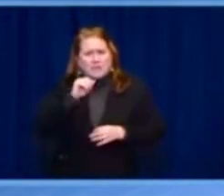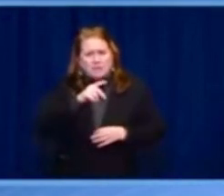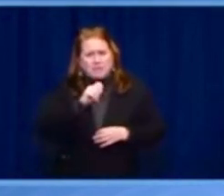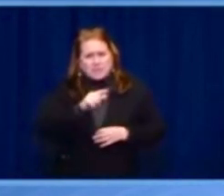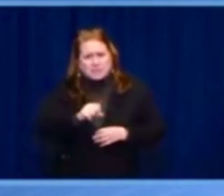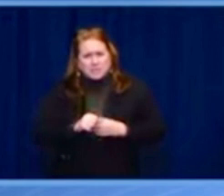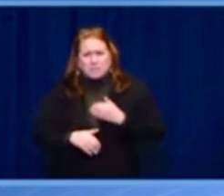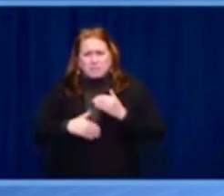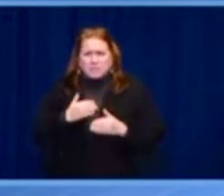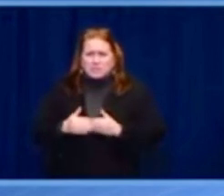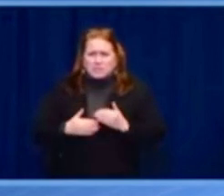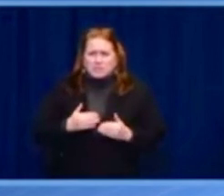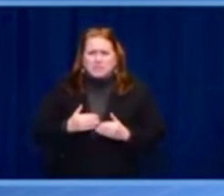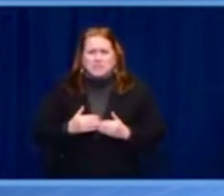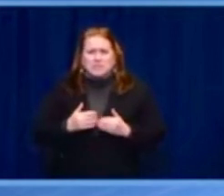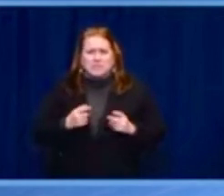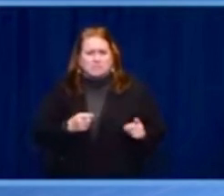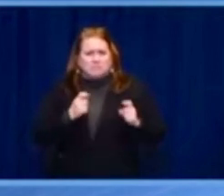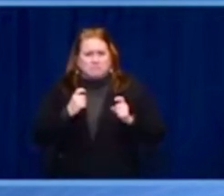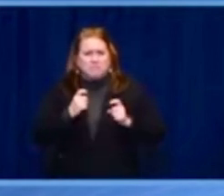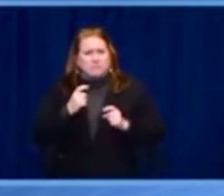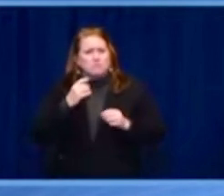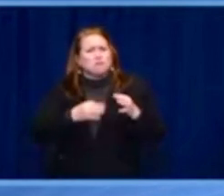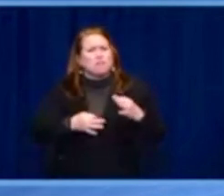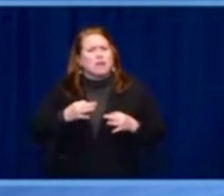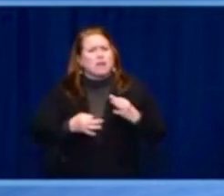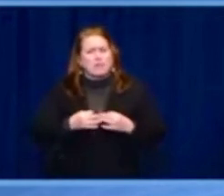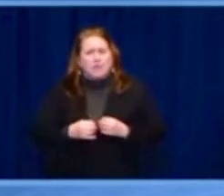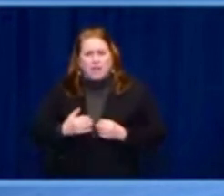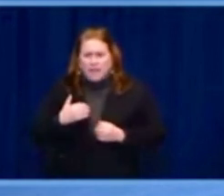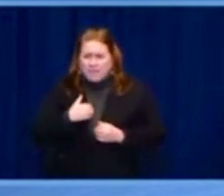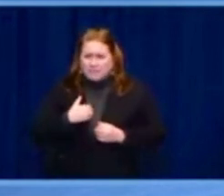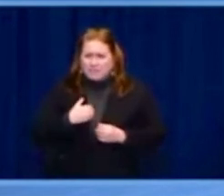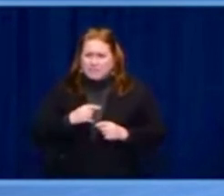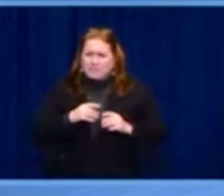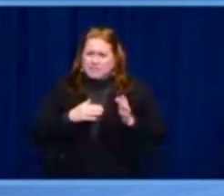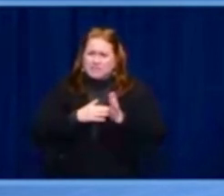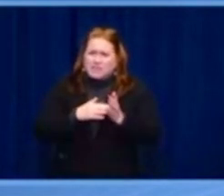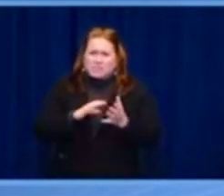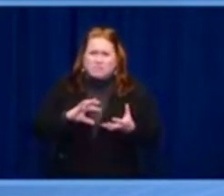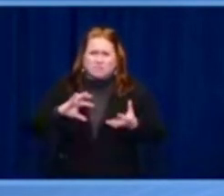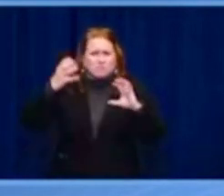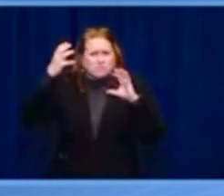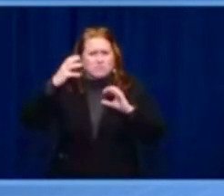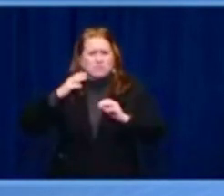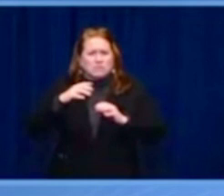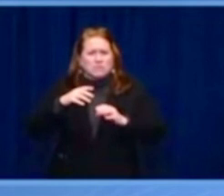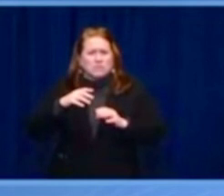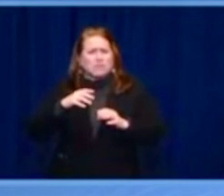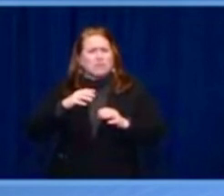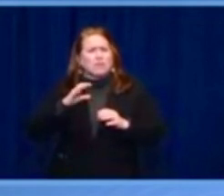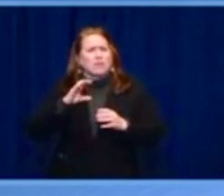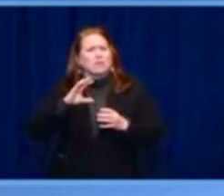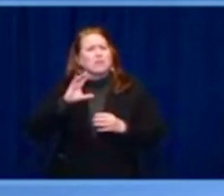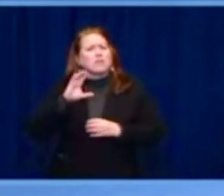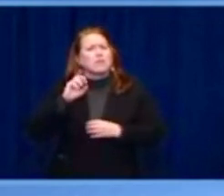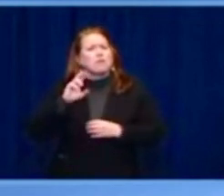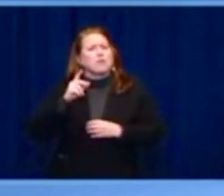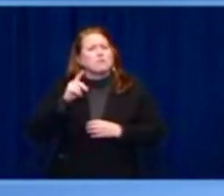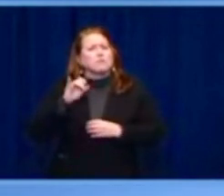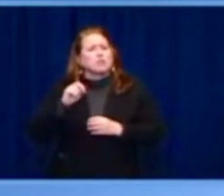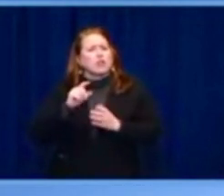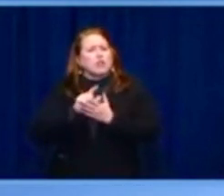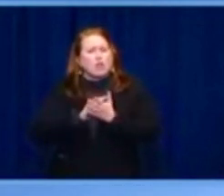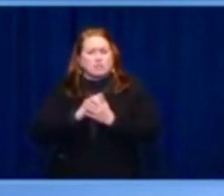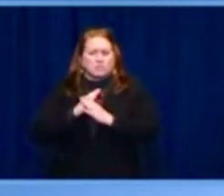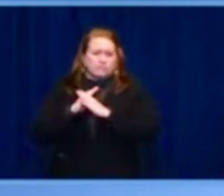Look, all we know, it's not easy. It's not easy. This has never been easy. Democracy is hard work. The work